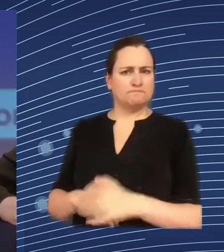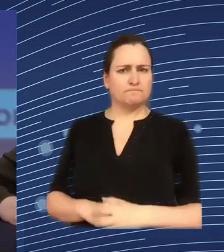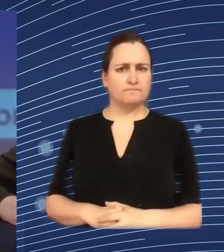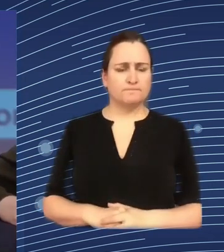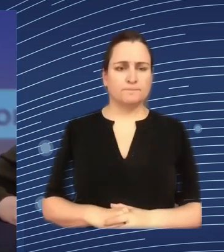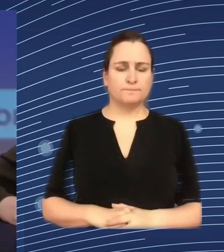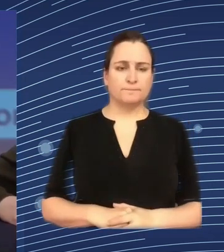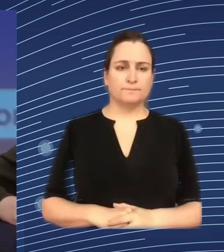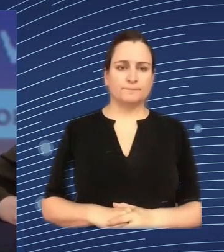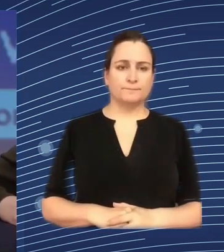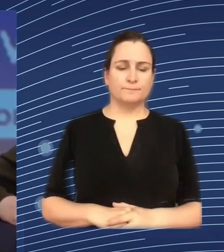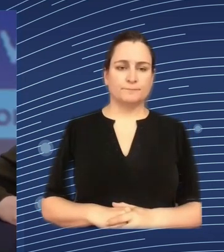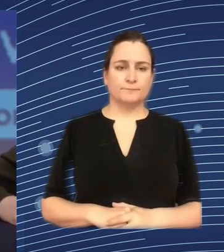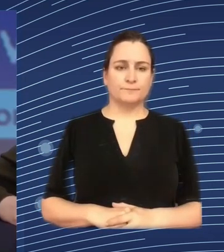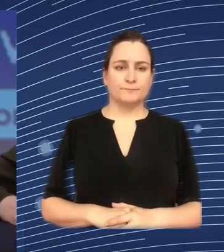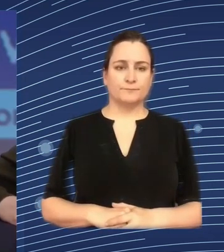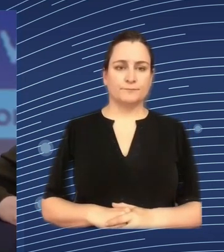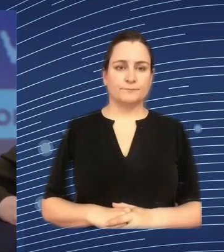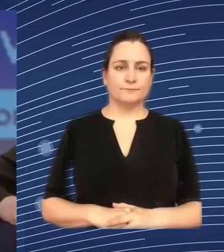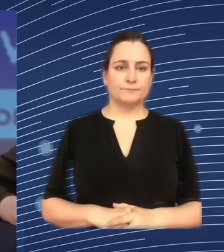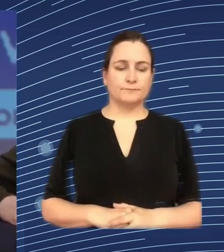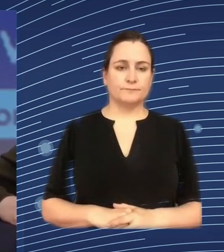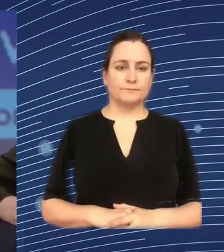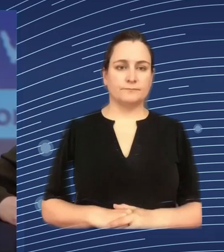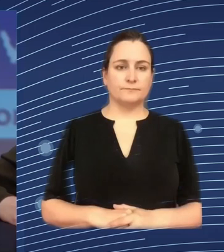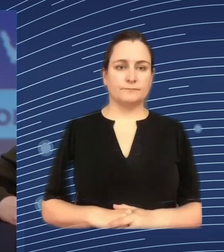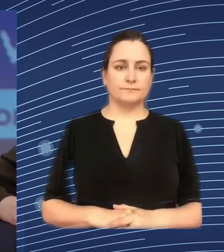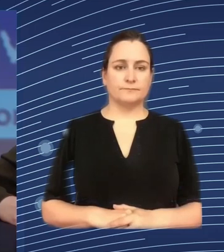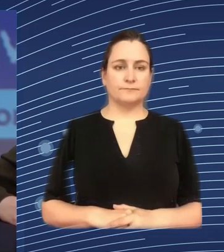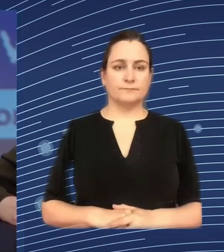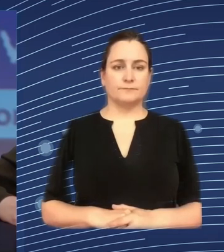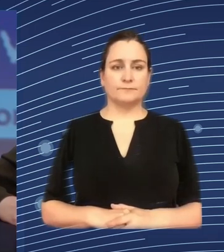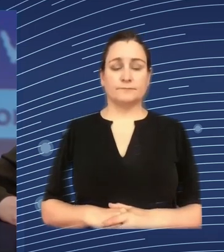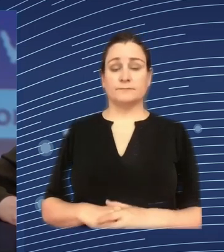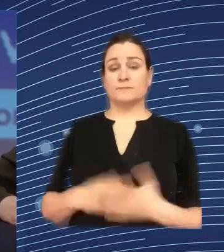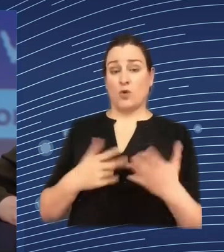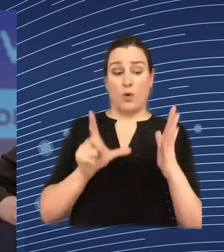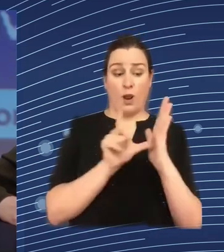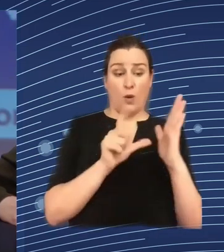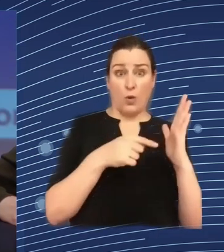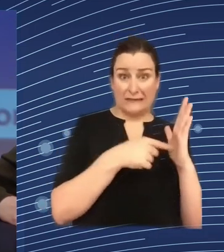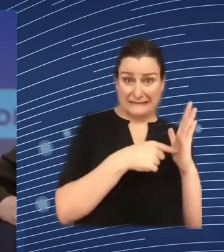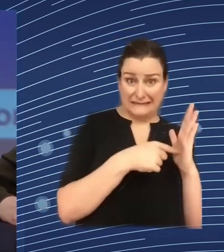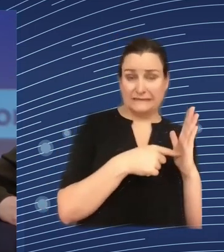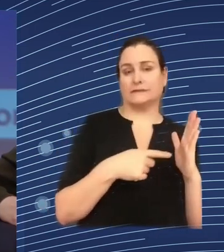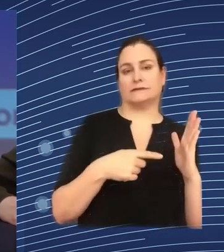thing is to make sure that whatever laws are put in place are things that technologies and organizations can use and